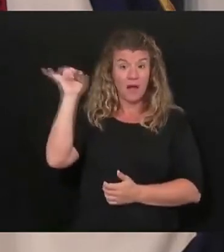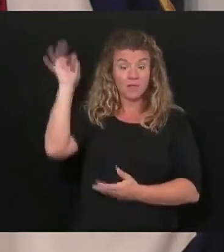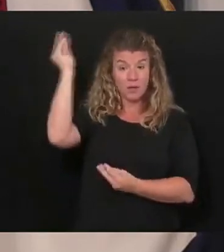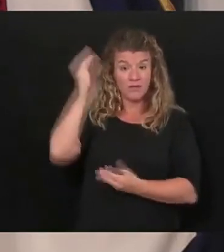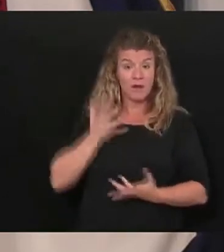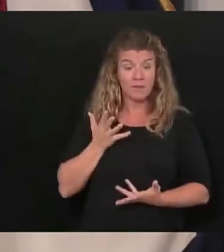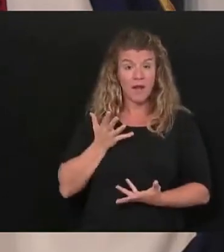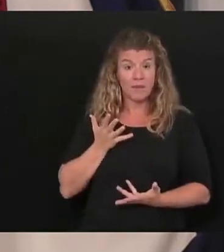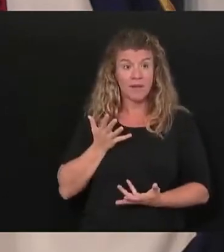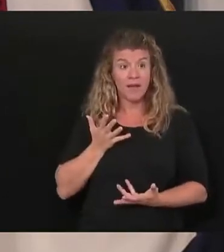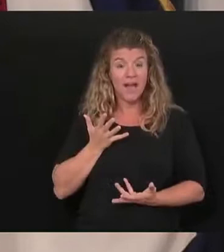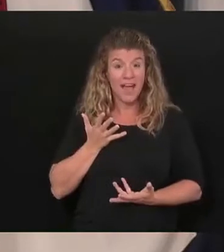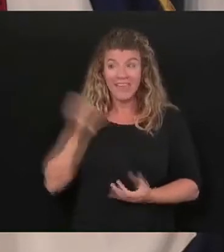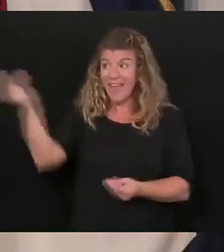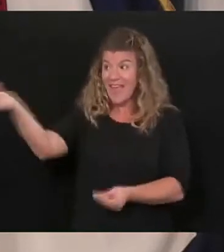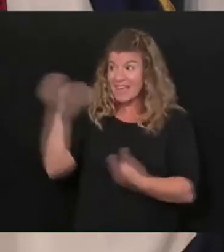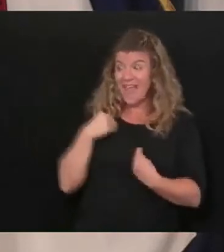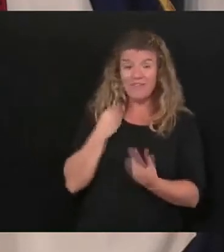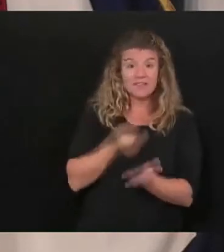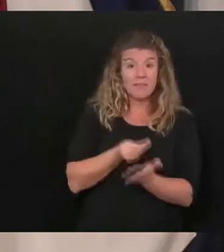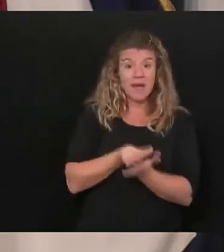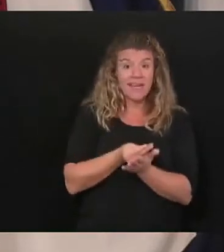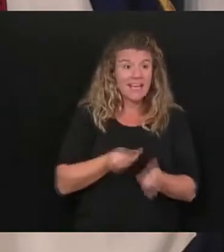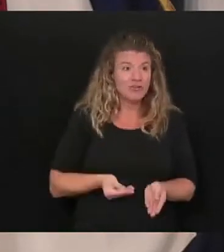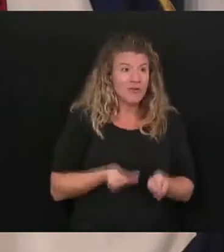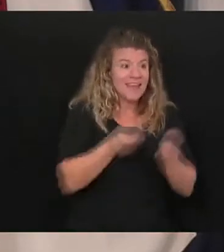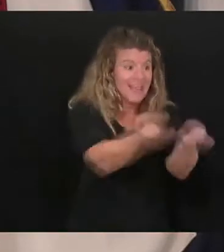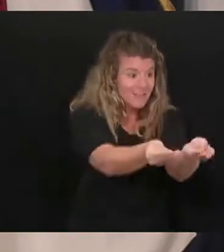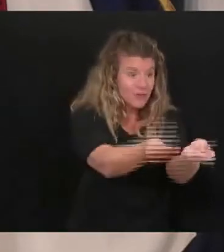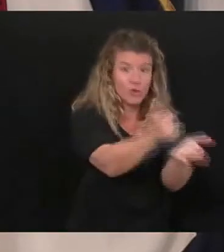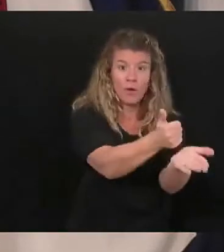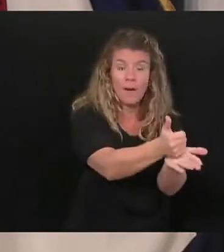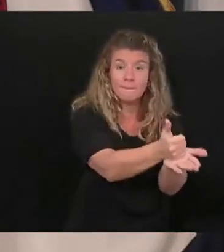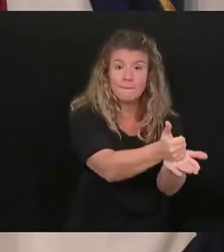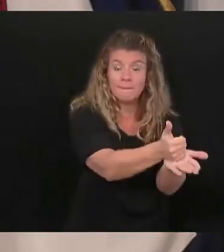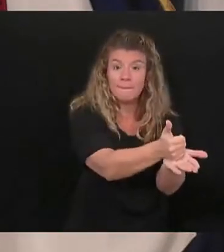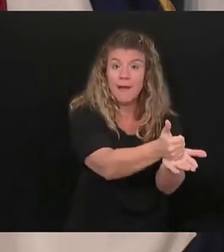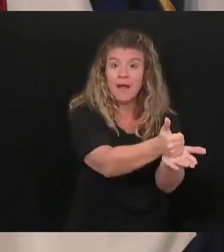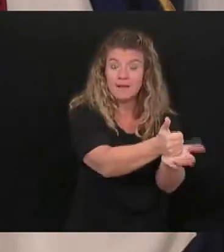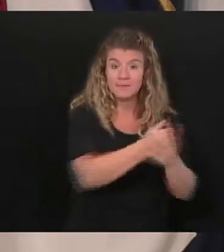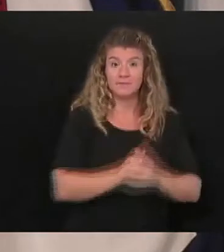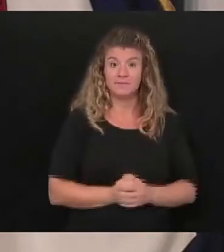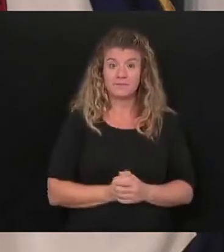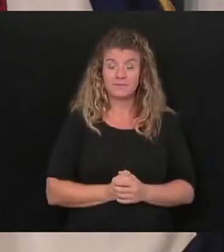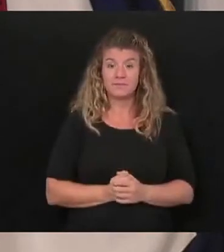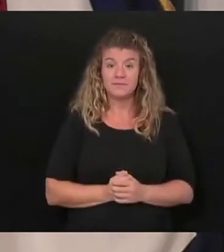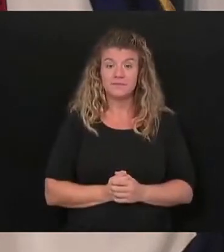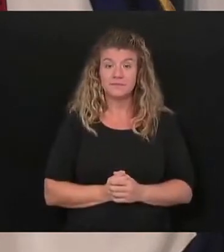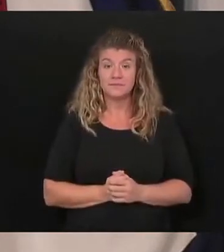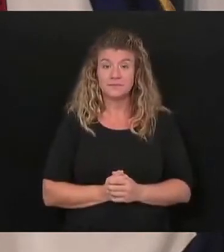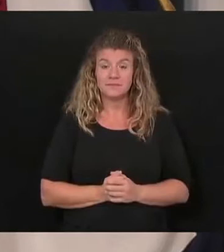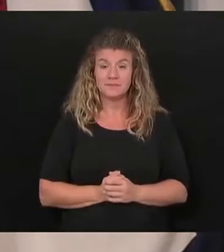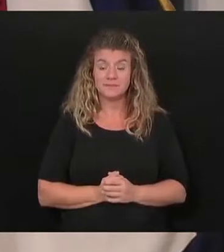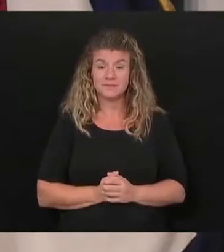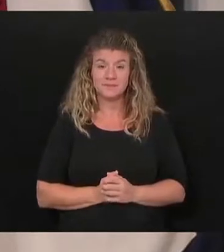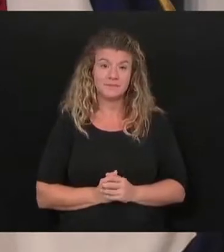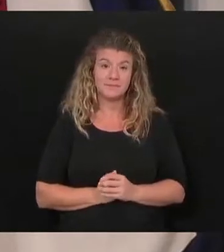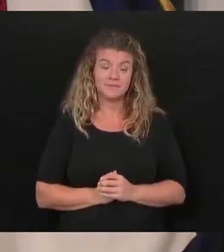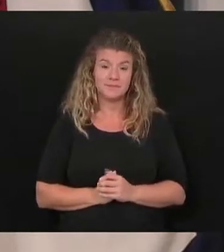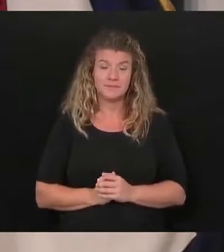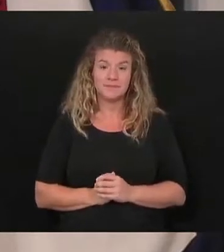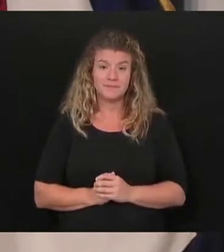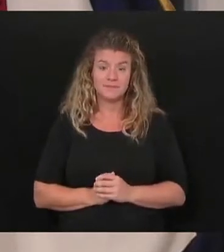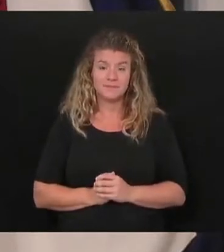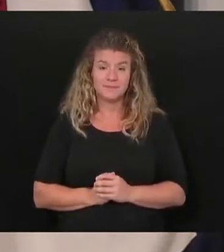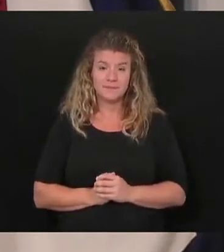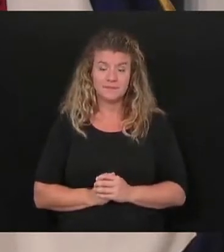we're giving you the money for you to have the additional help. But you and I both know we